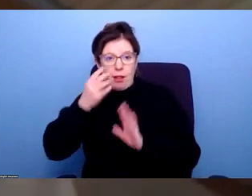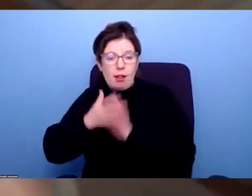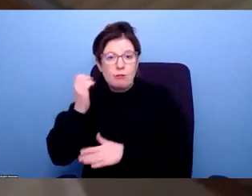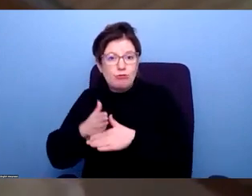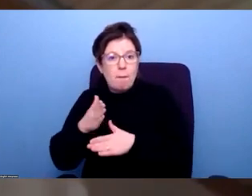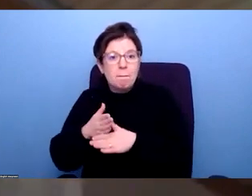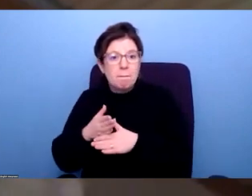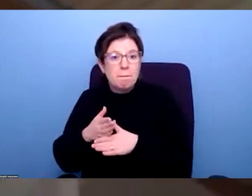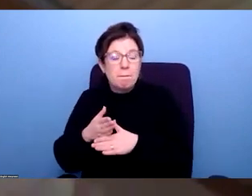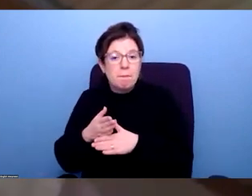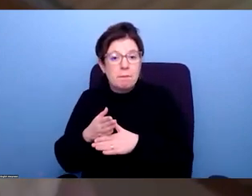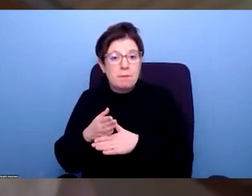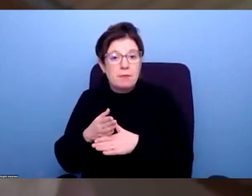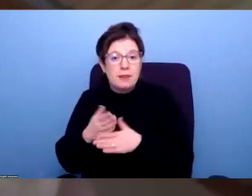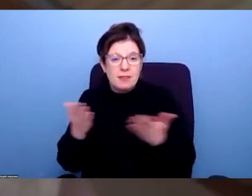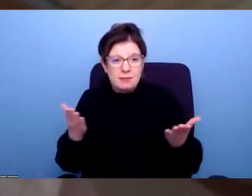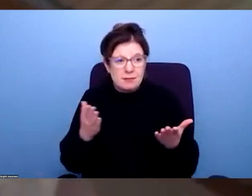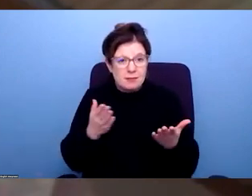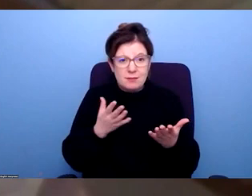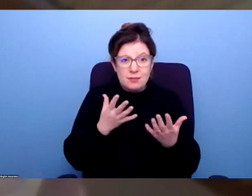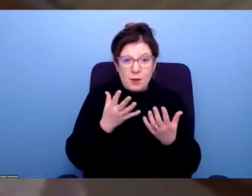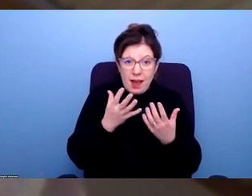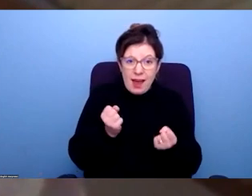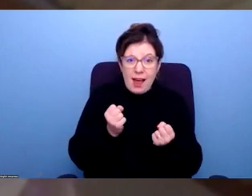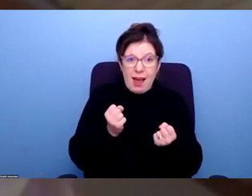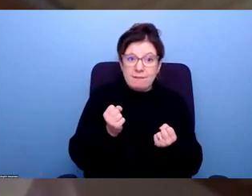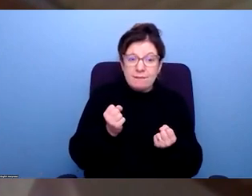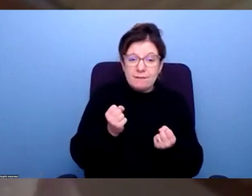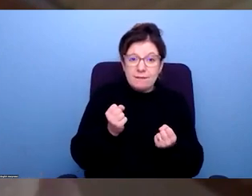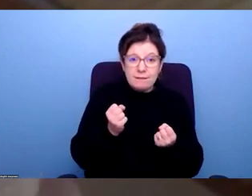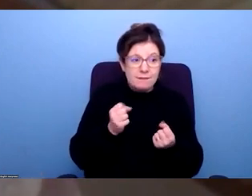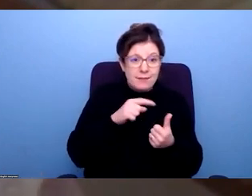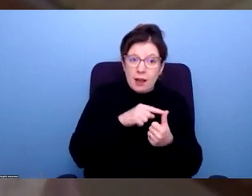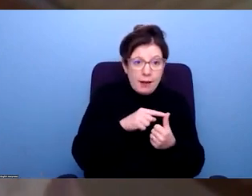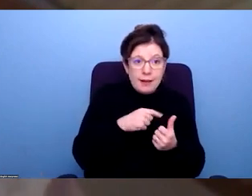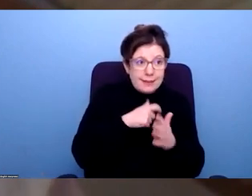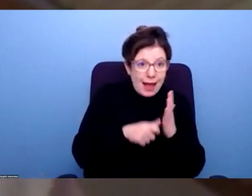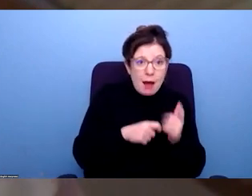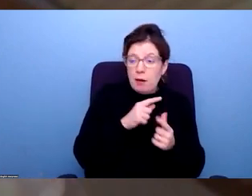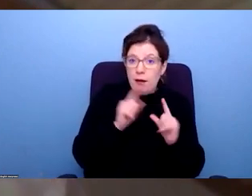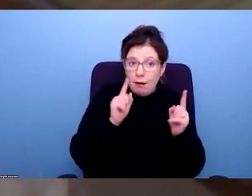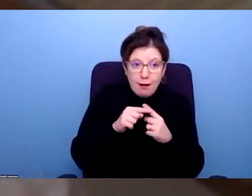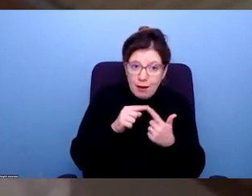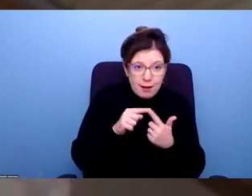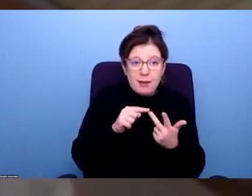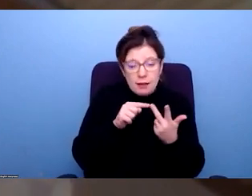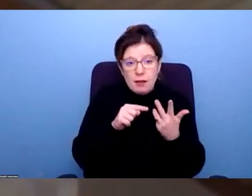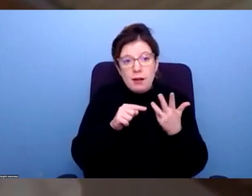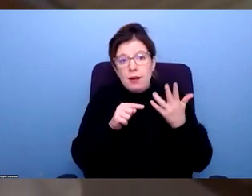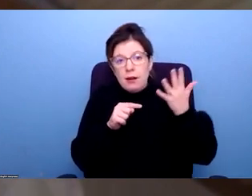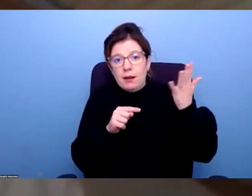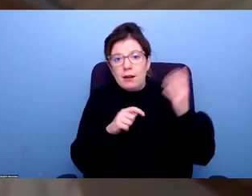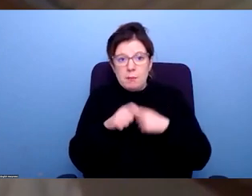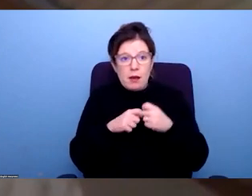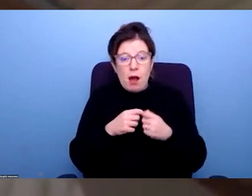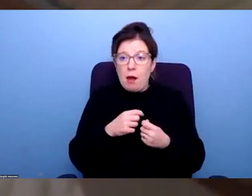a lot in a lot of cases, these disadvantages can can multiply and you do get these overlapping disadvantages if you like. So I'm sure